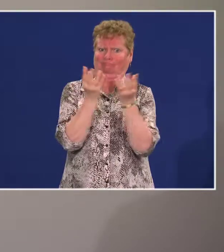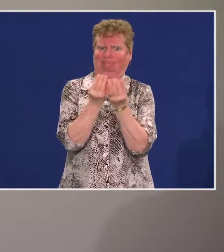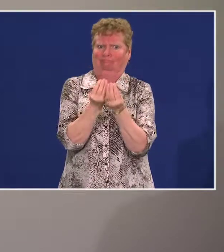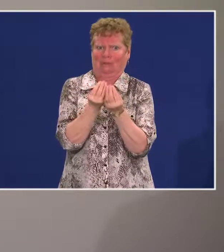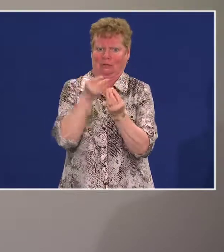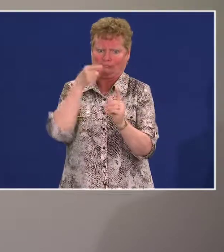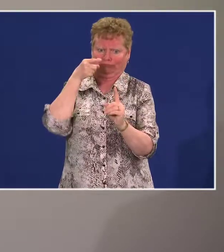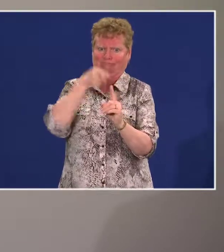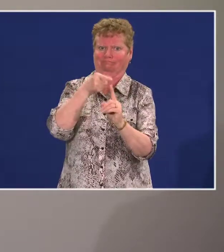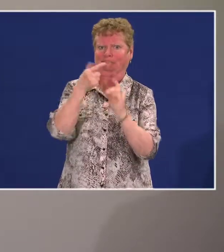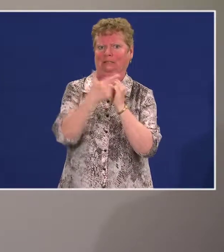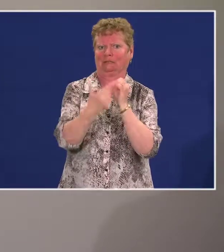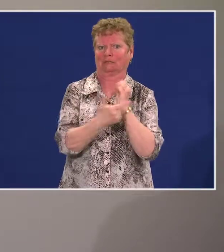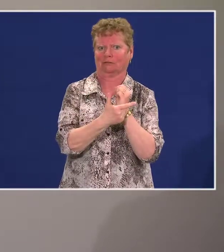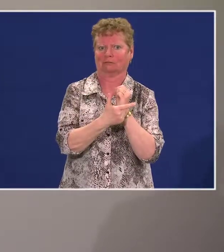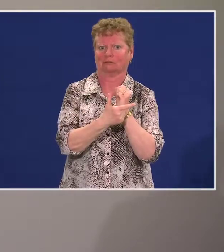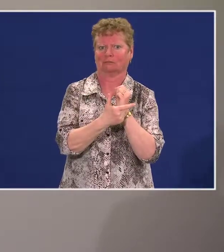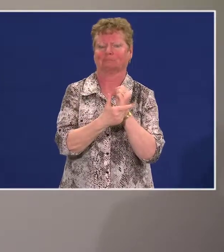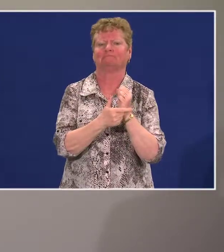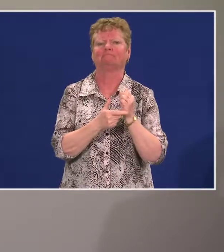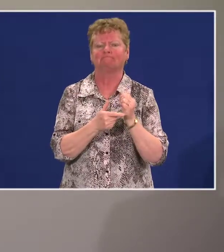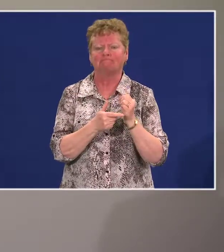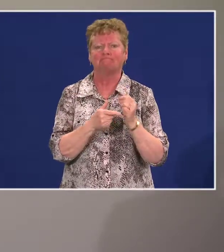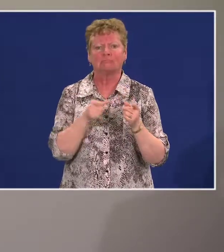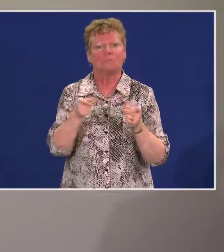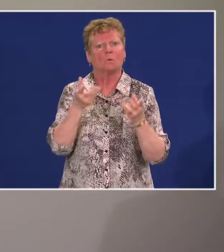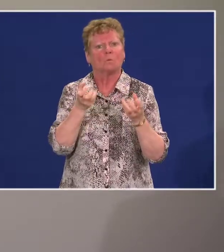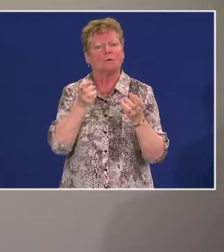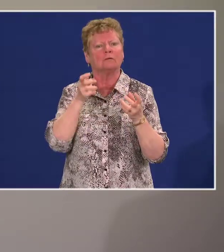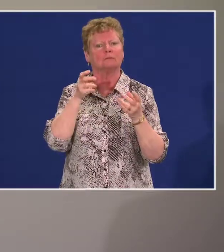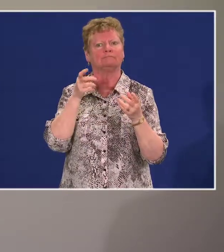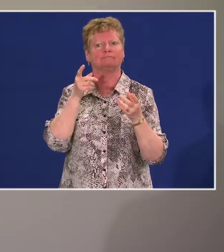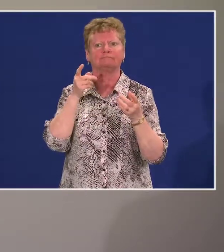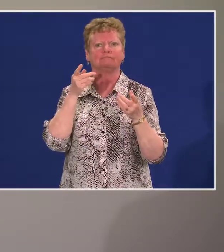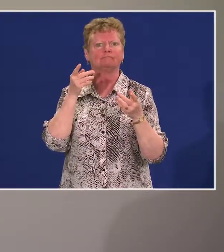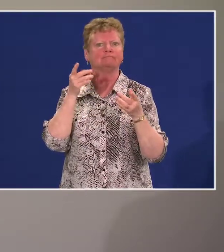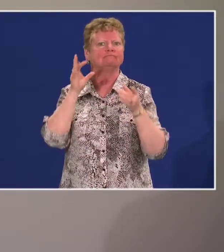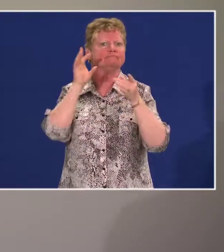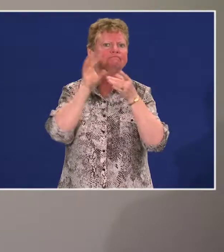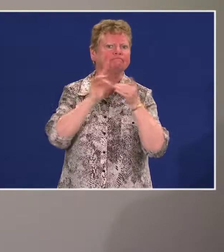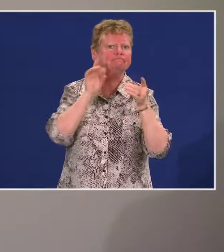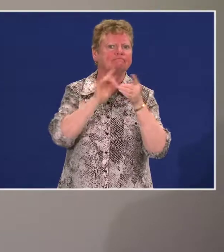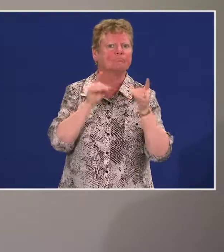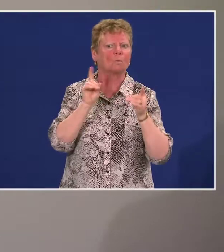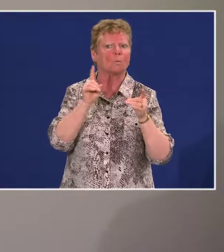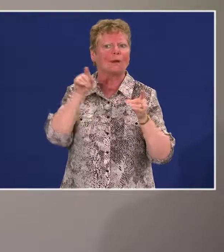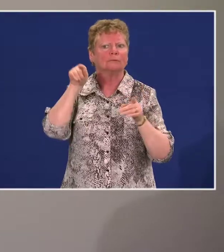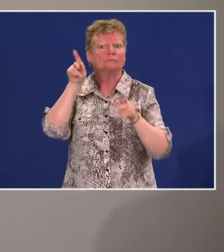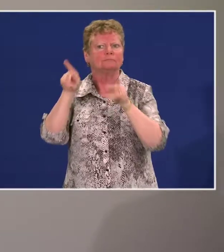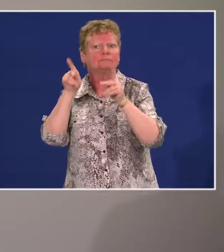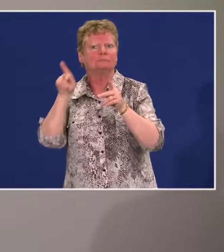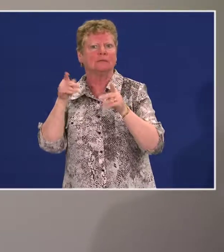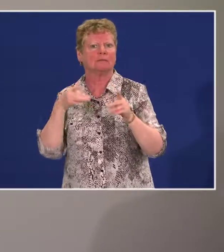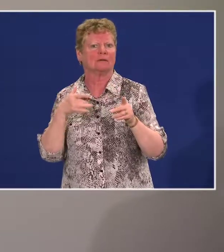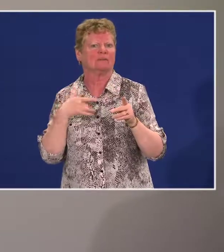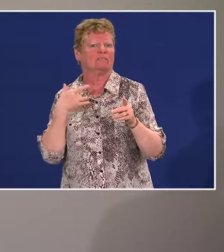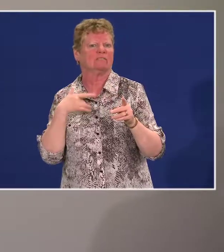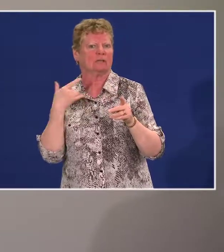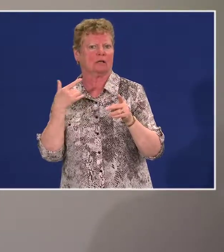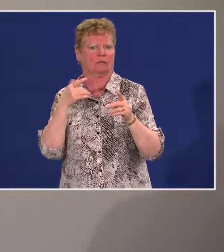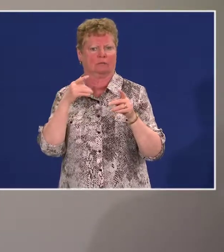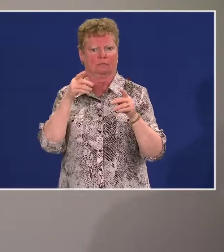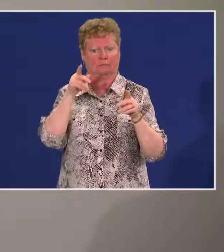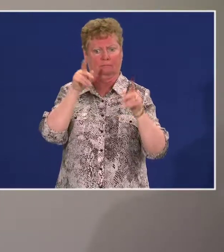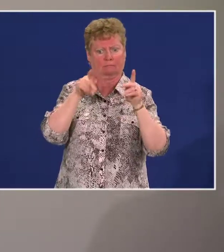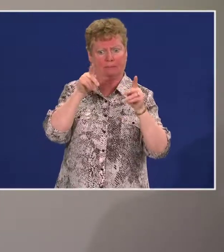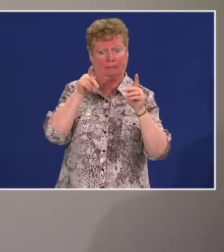legislation. So, they wanted to focus some comments on what this public education and awareness campaign